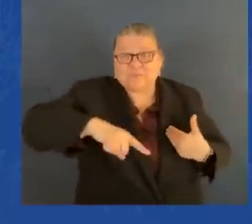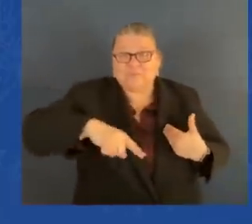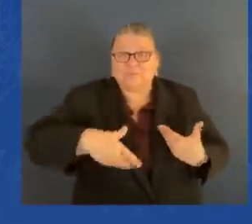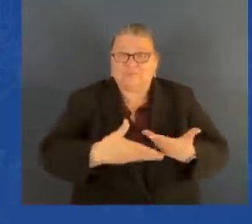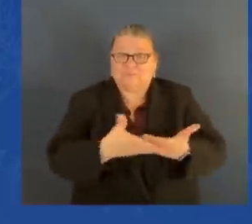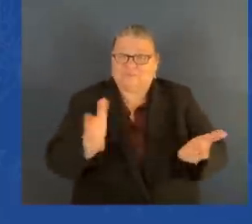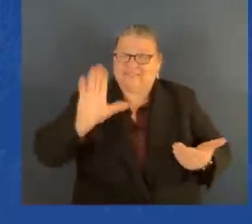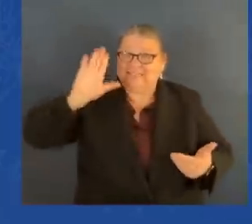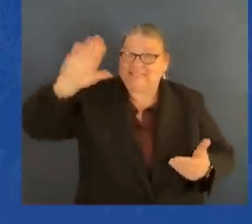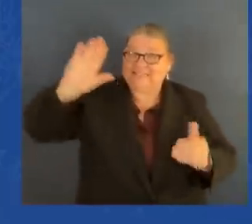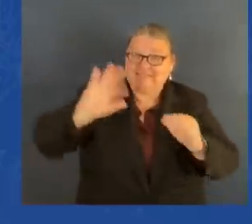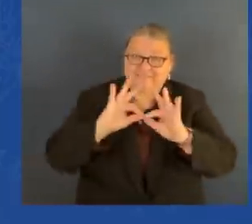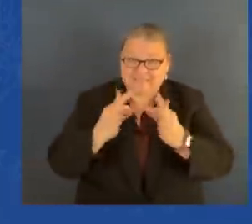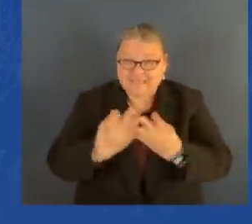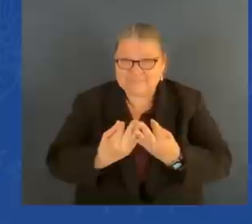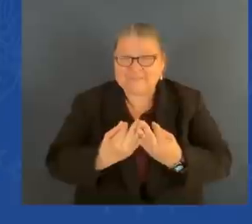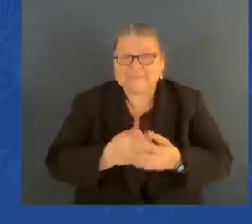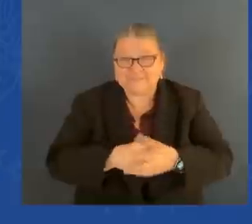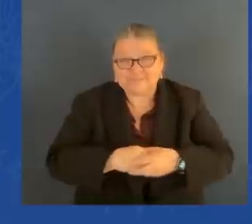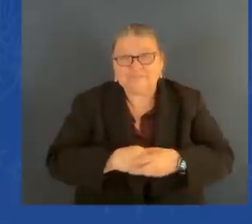Among the greatest of all Americans,